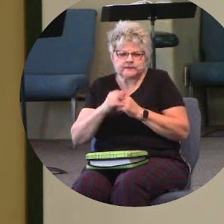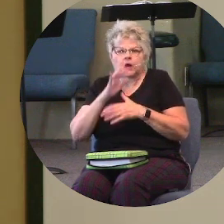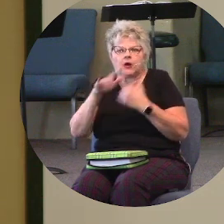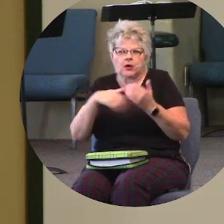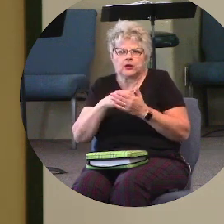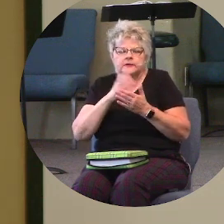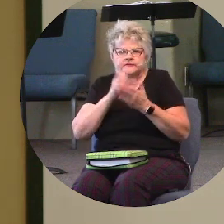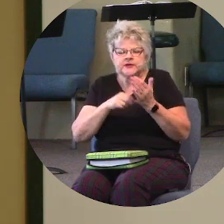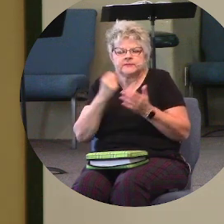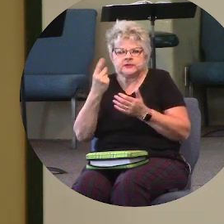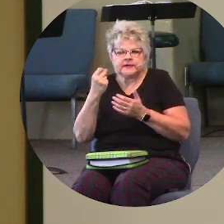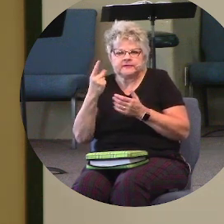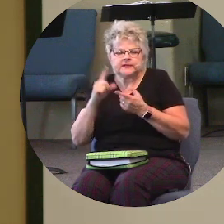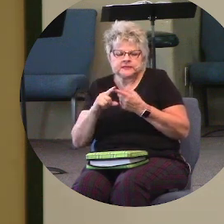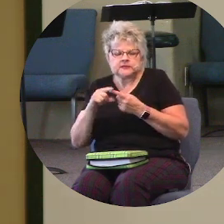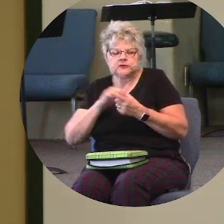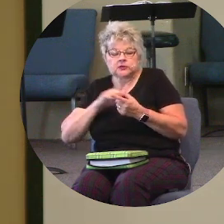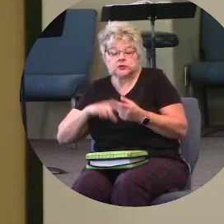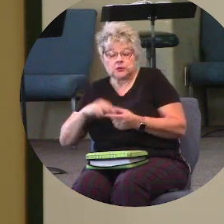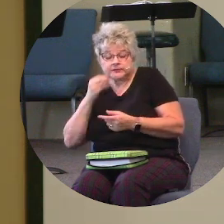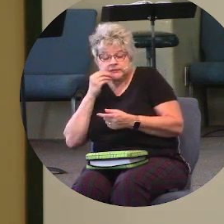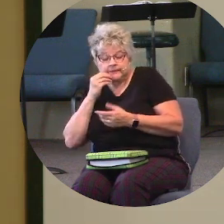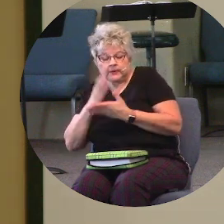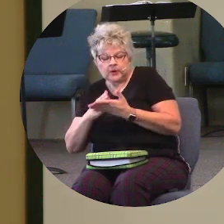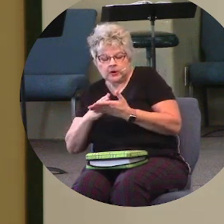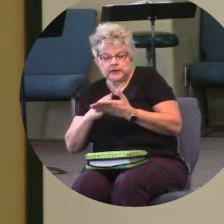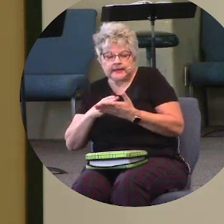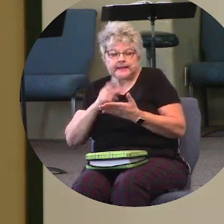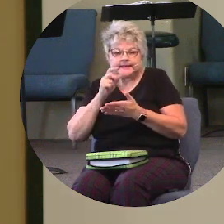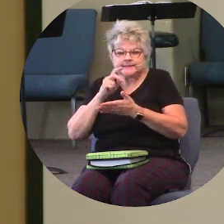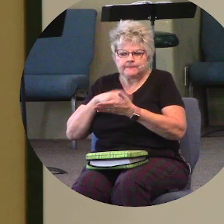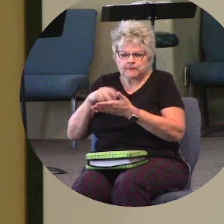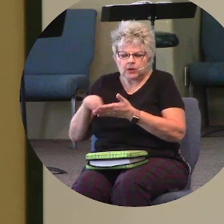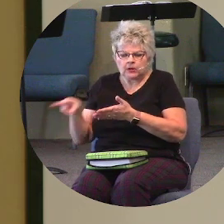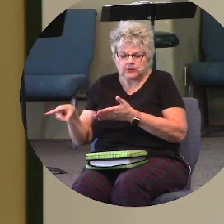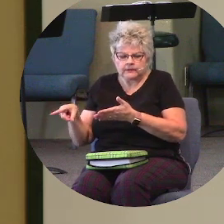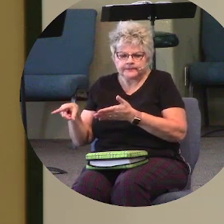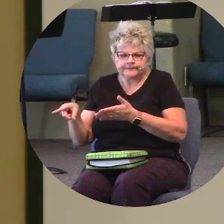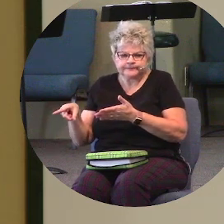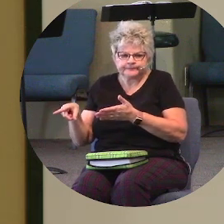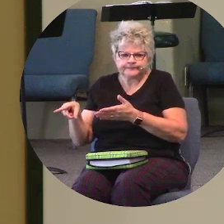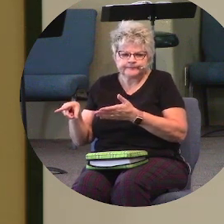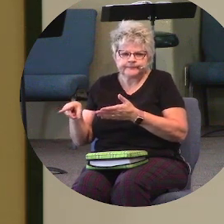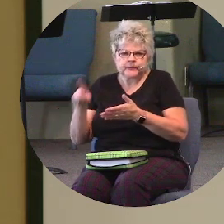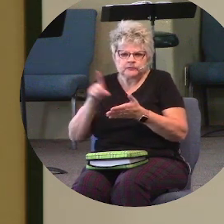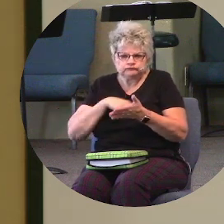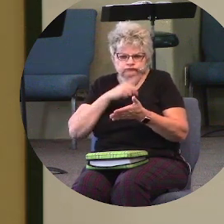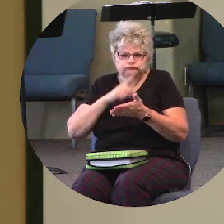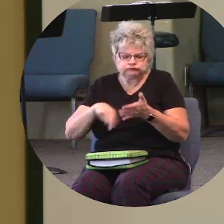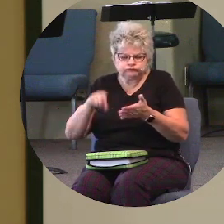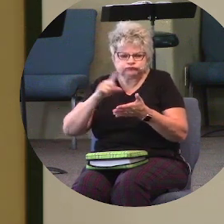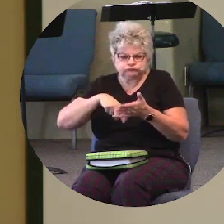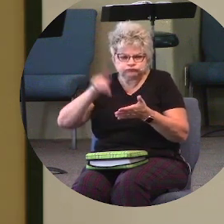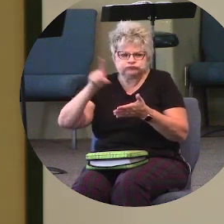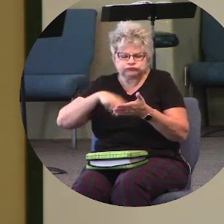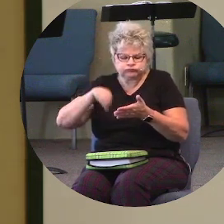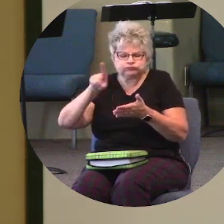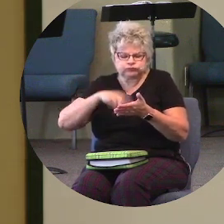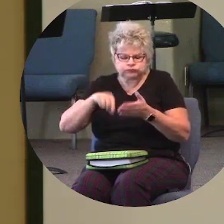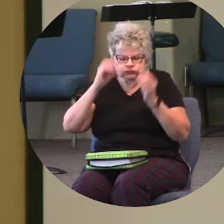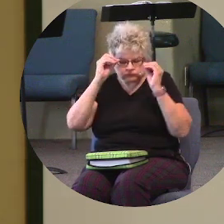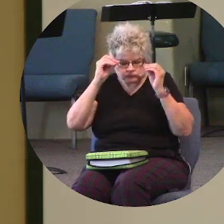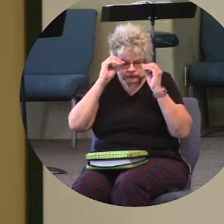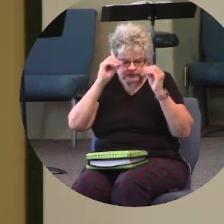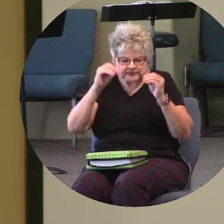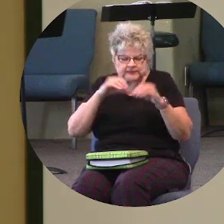until you get to the Lord's Supper part is Paul chastening, teaching about doing things the way that